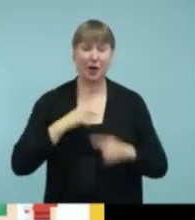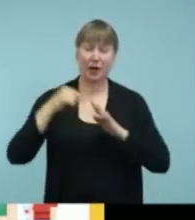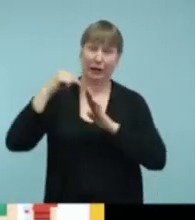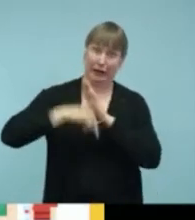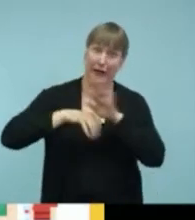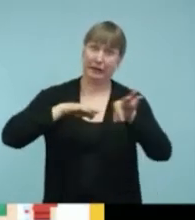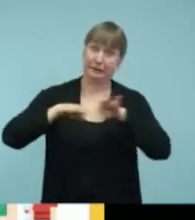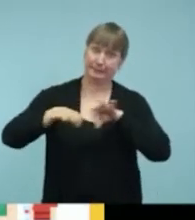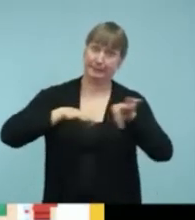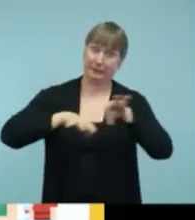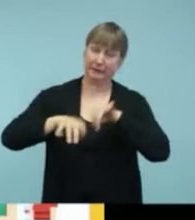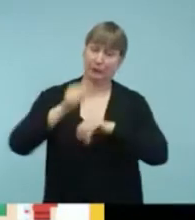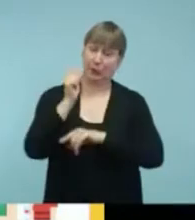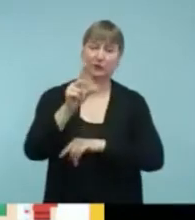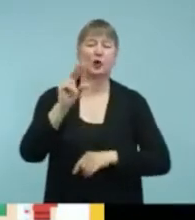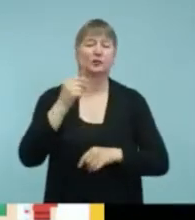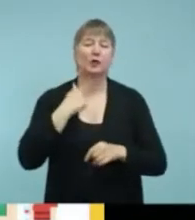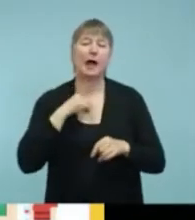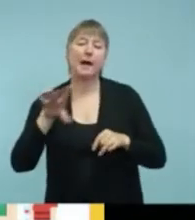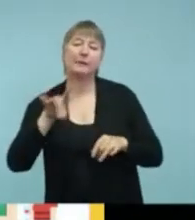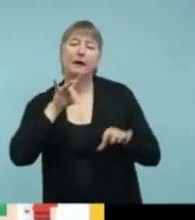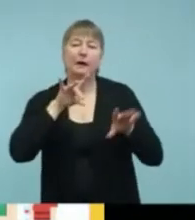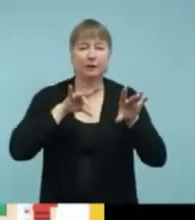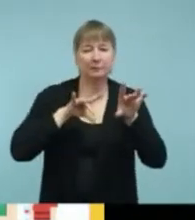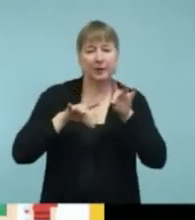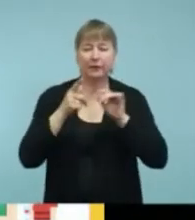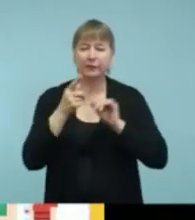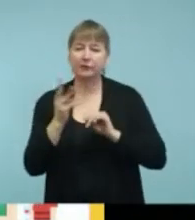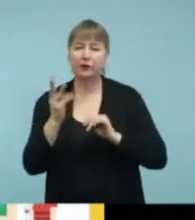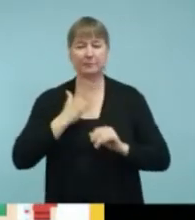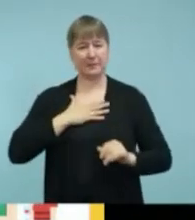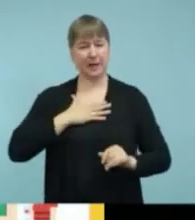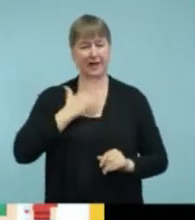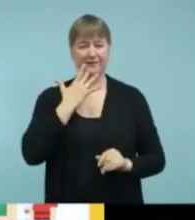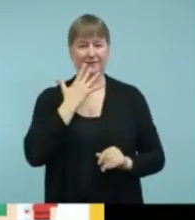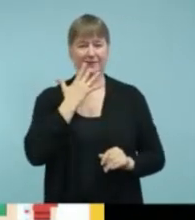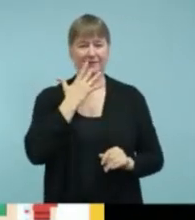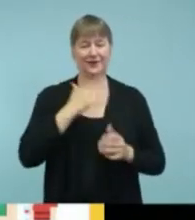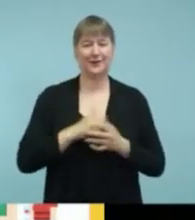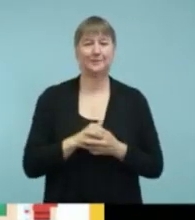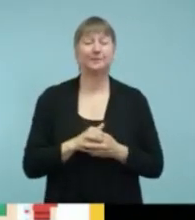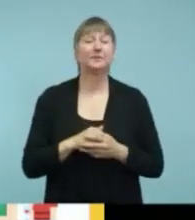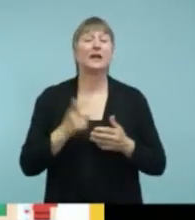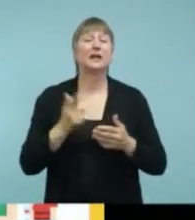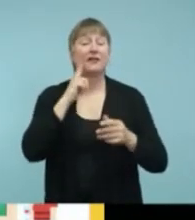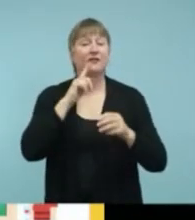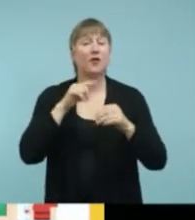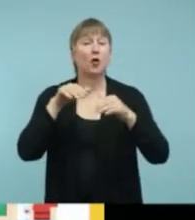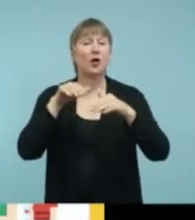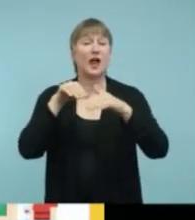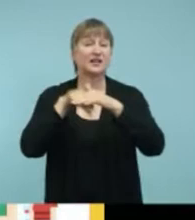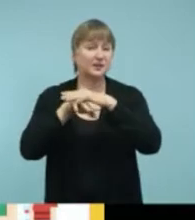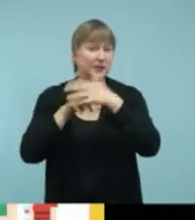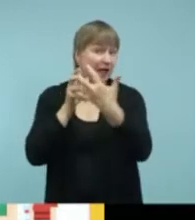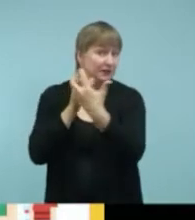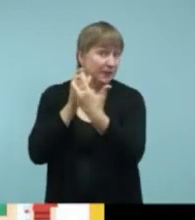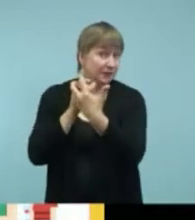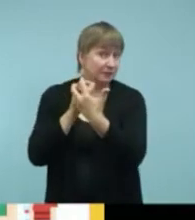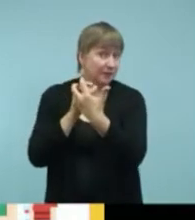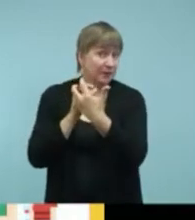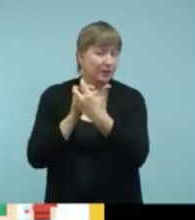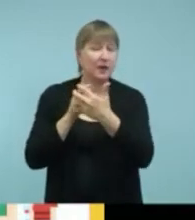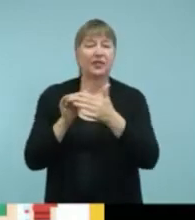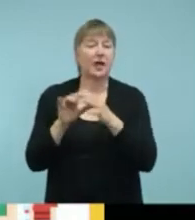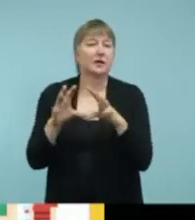I tried to figure out my favorite ones. So for in terms of accessibility, this would be the category where you're going to be